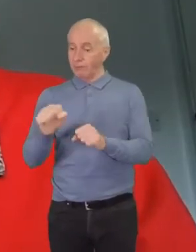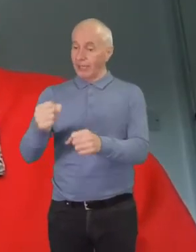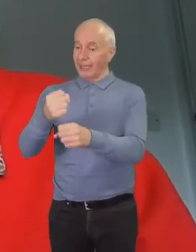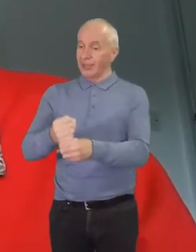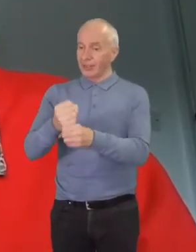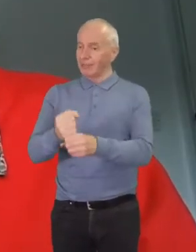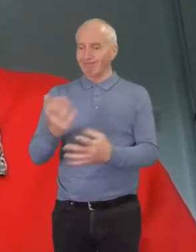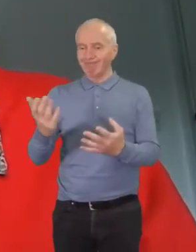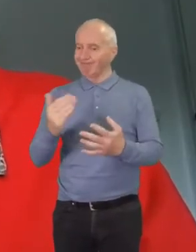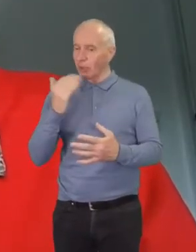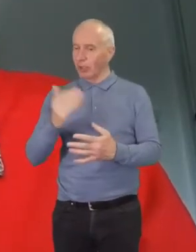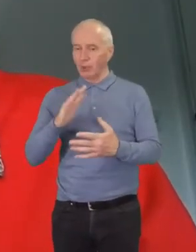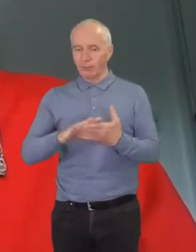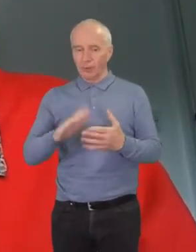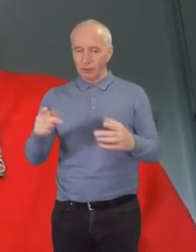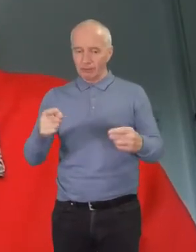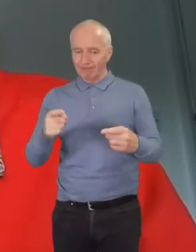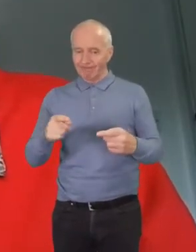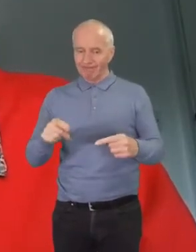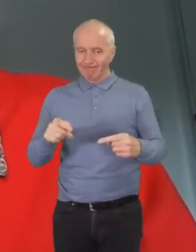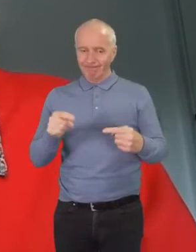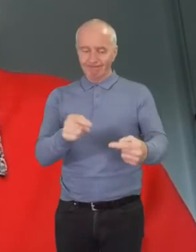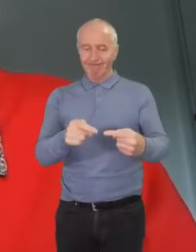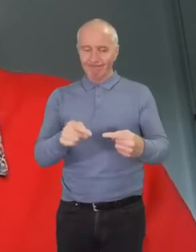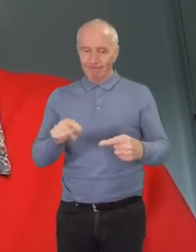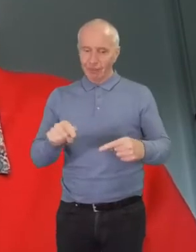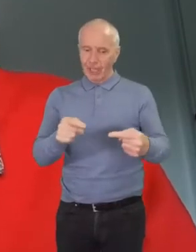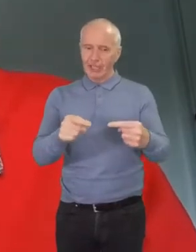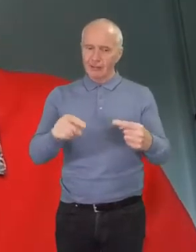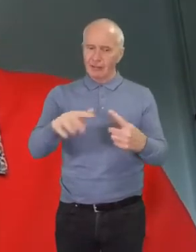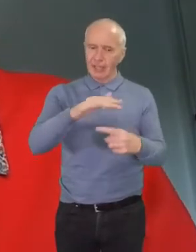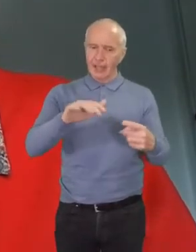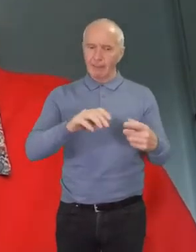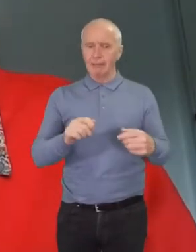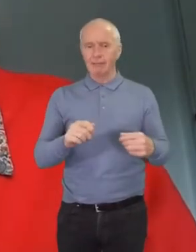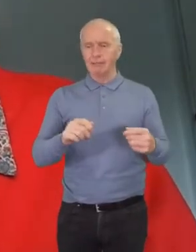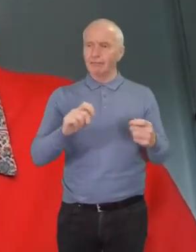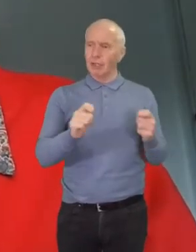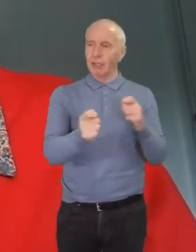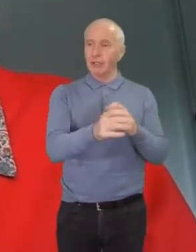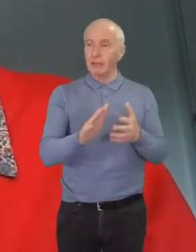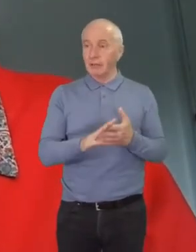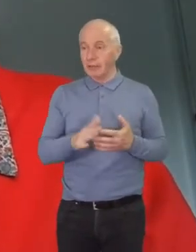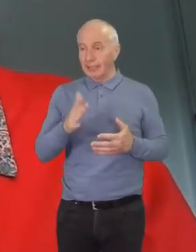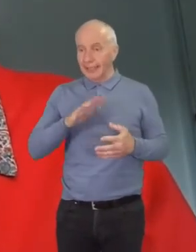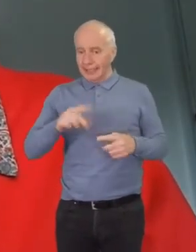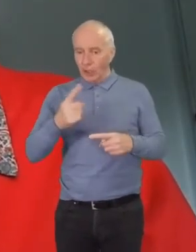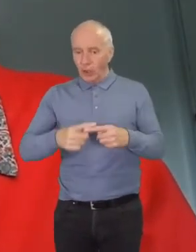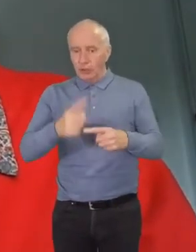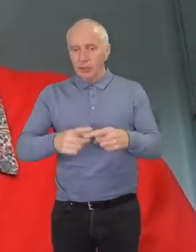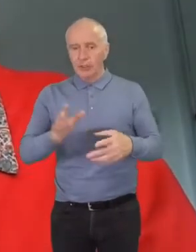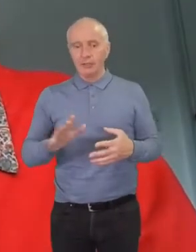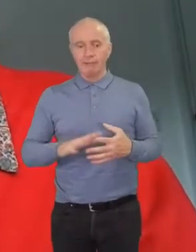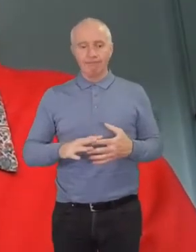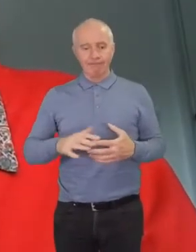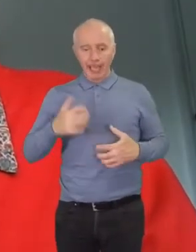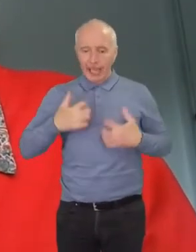combat climate change. What do young people bring to this conversation? We bring urgency. We bring energy.